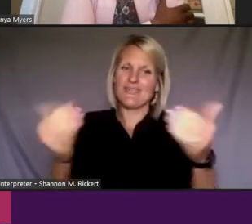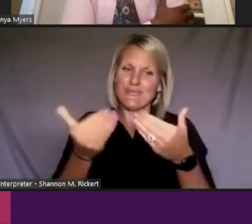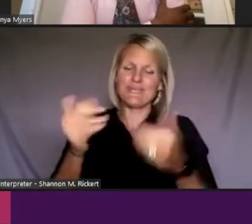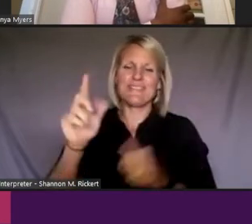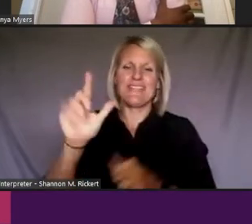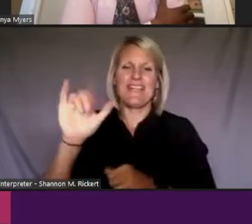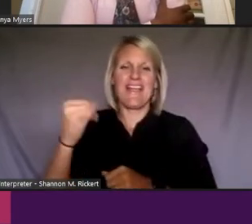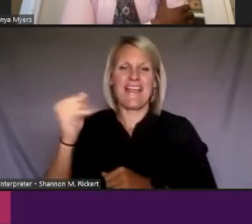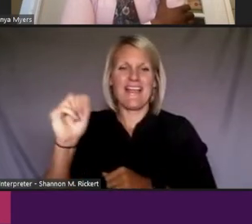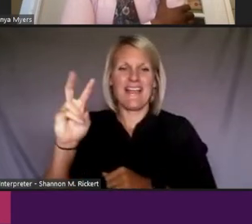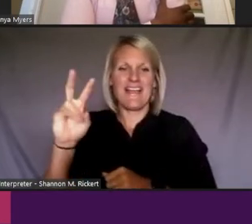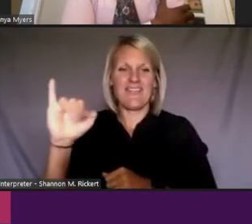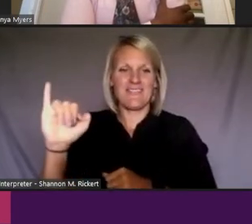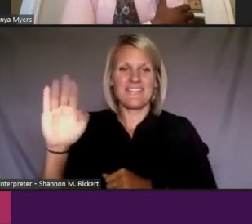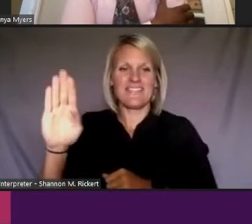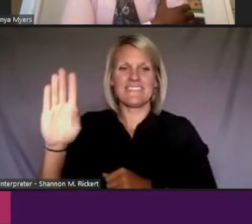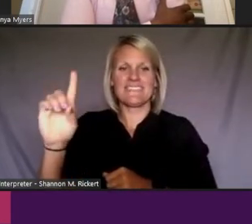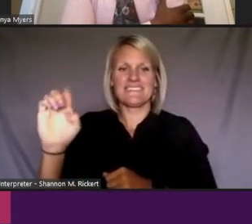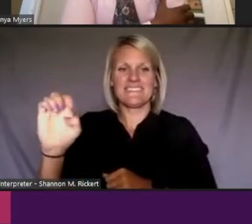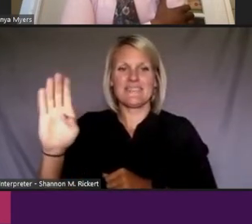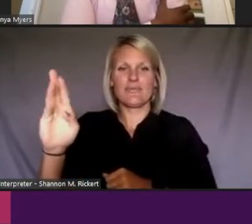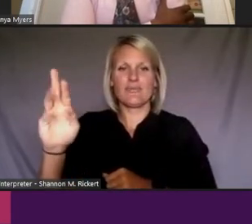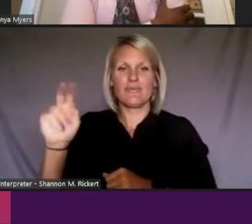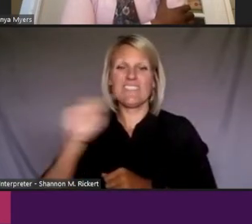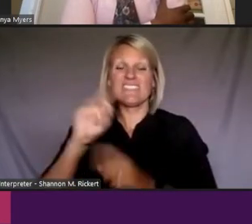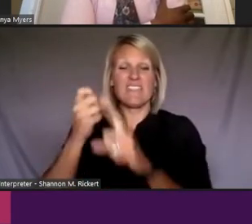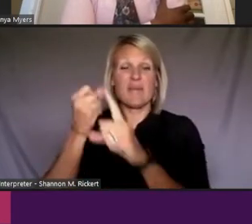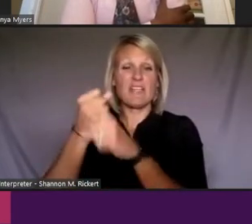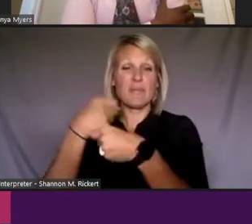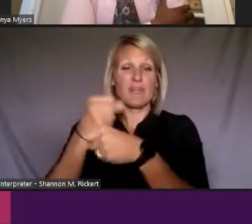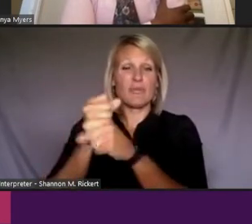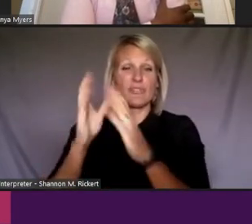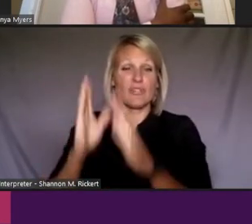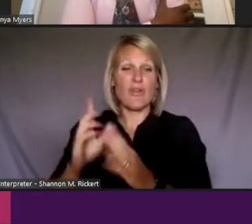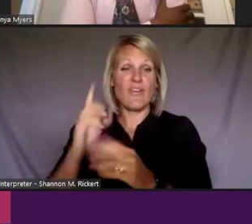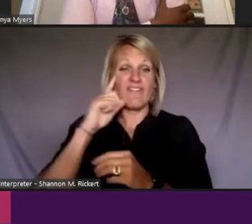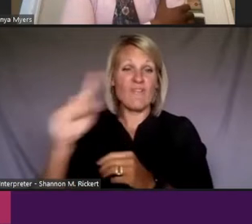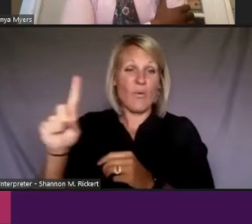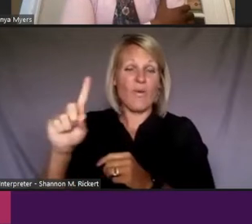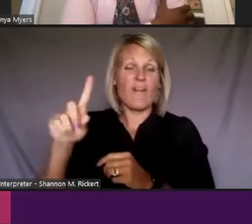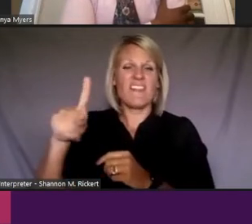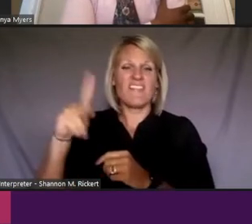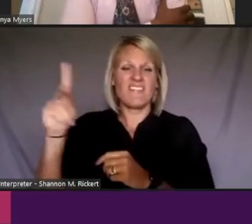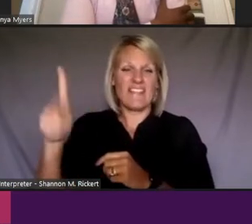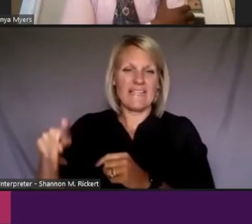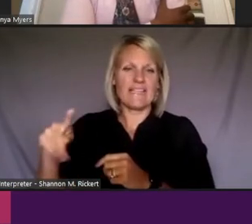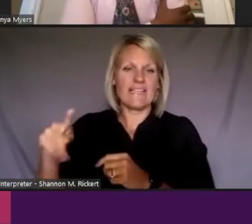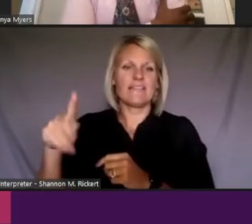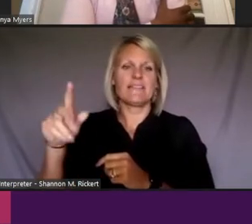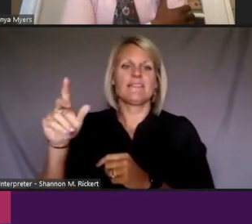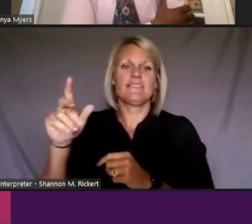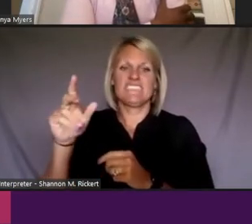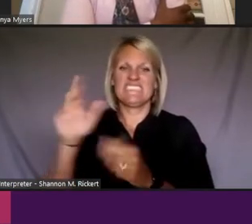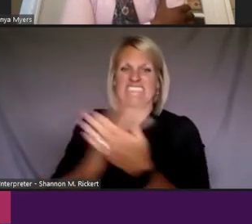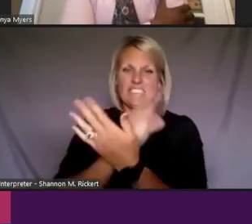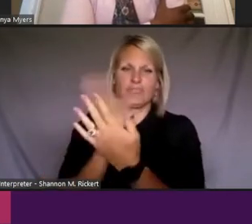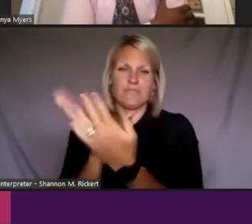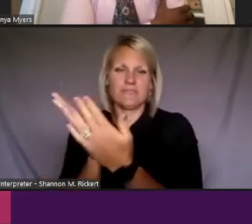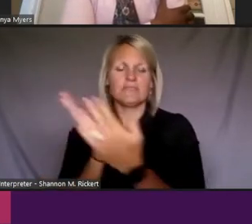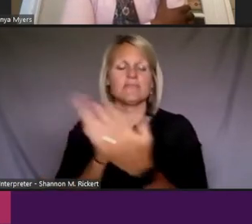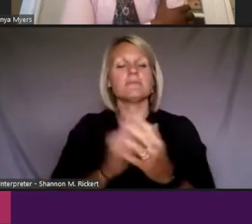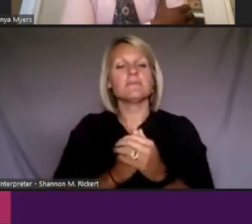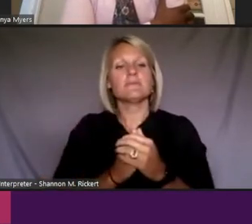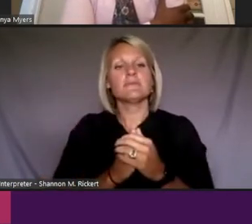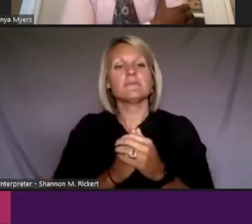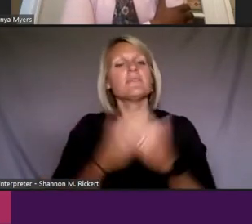actually the impact producer for the Philly DA series, and Javi, I want to just start with Michael's throw to you as well,